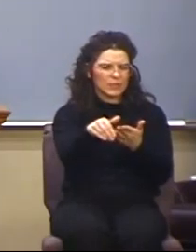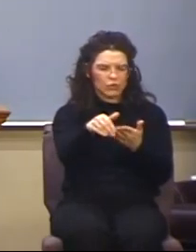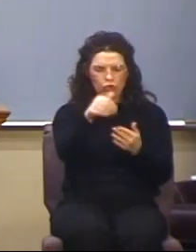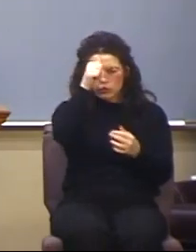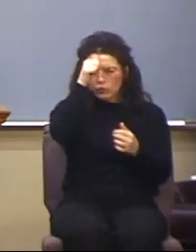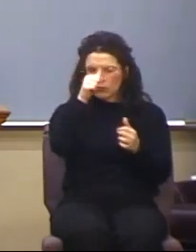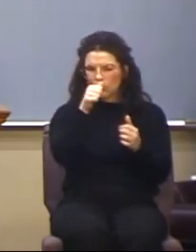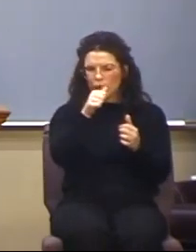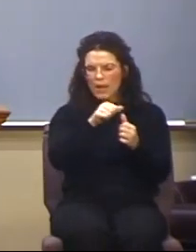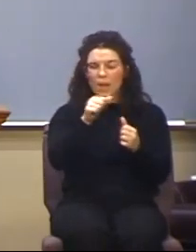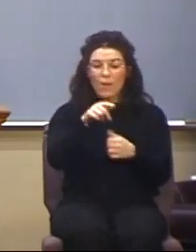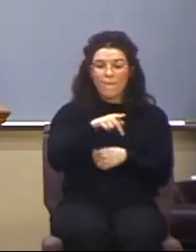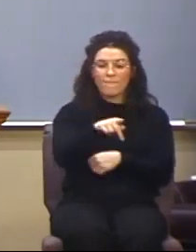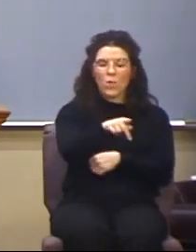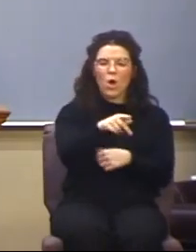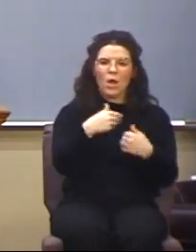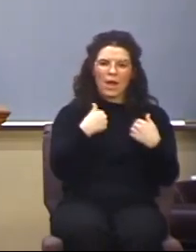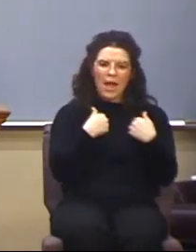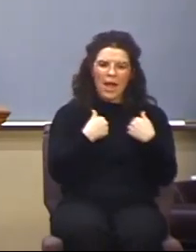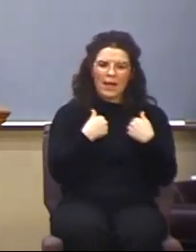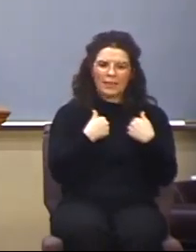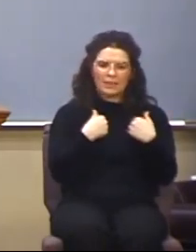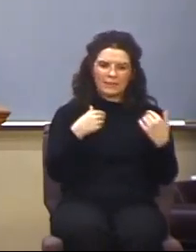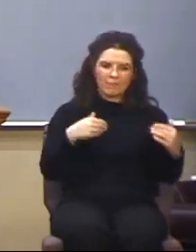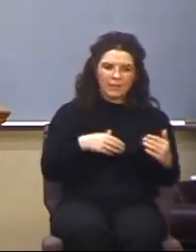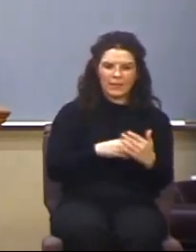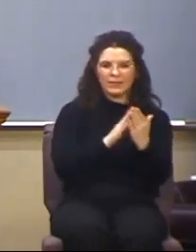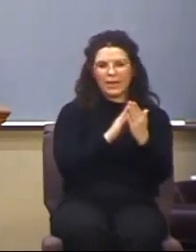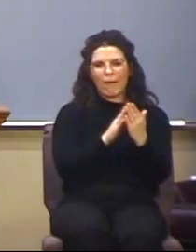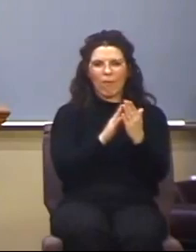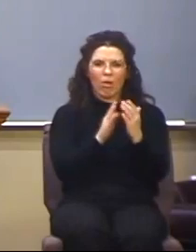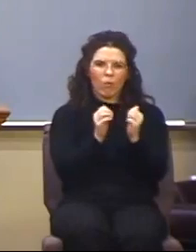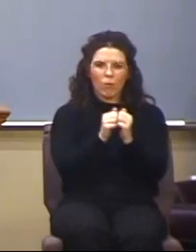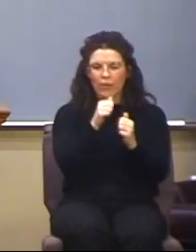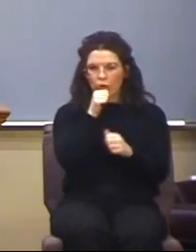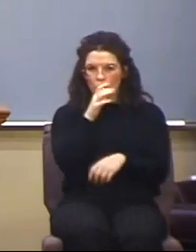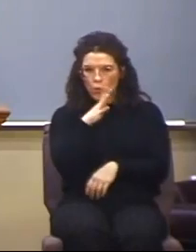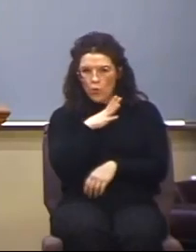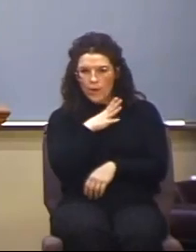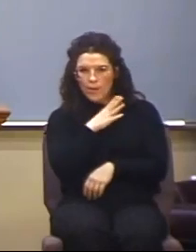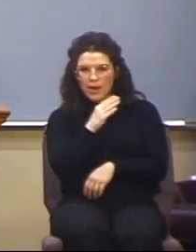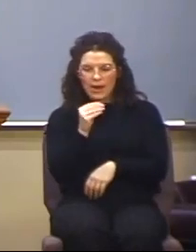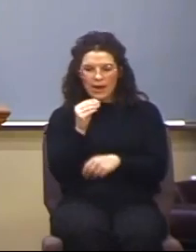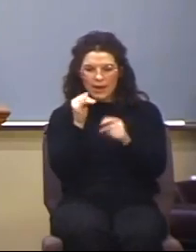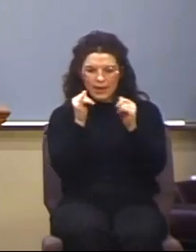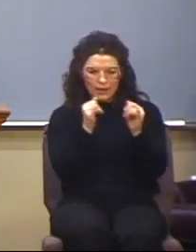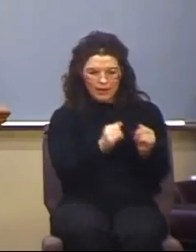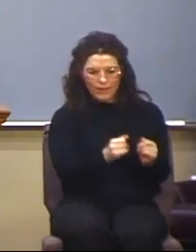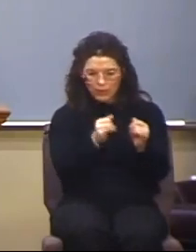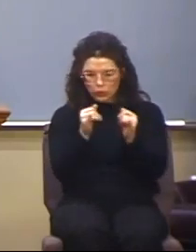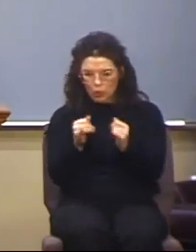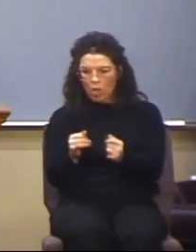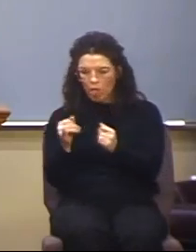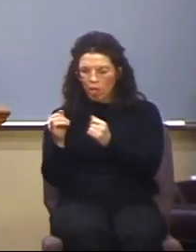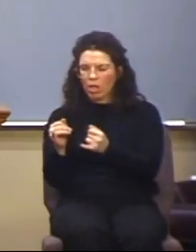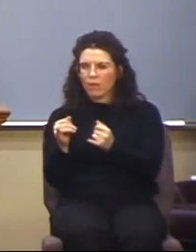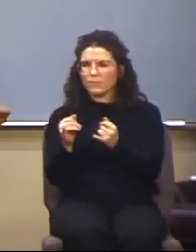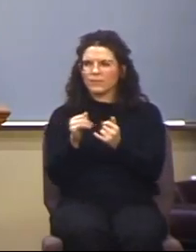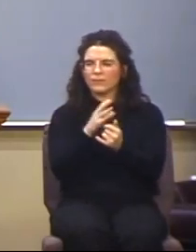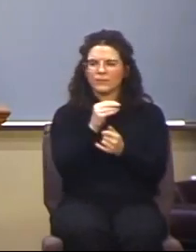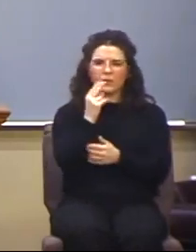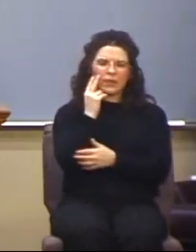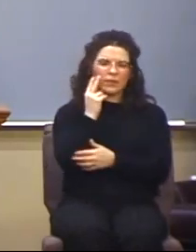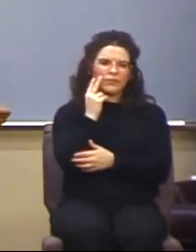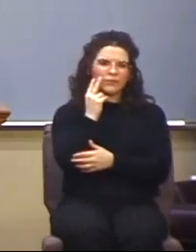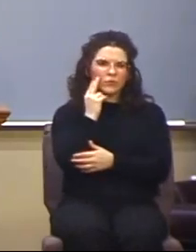with a woman and an individual here. And it's